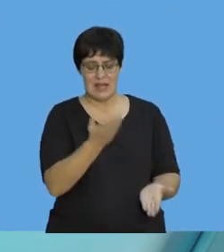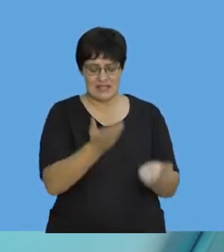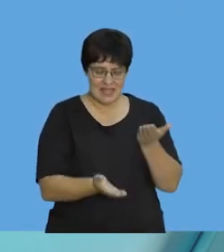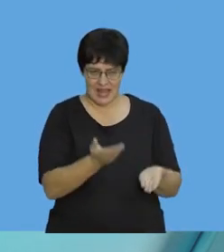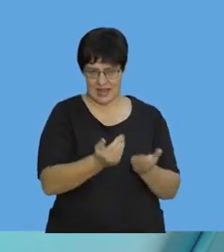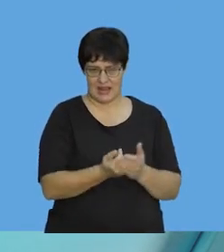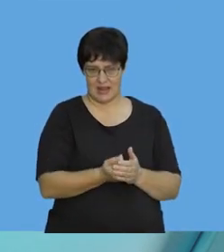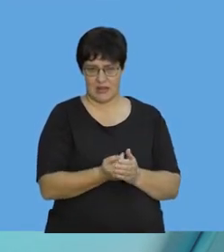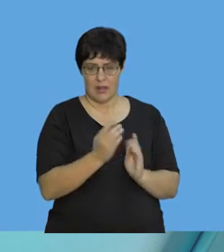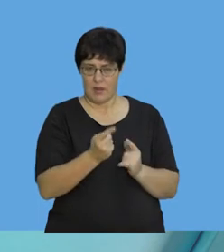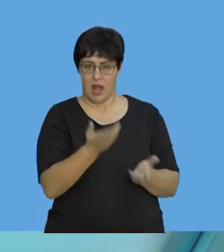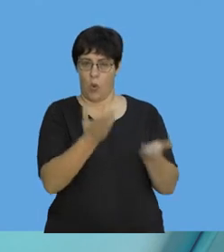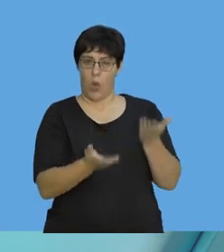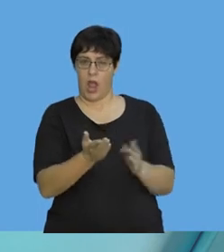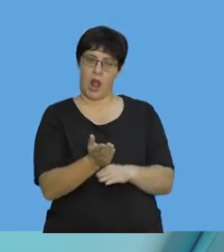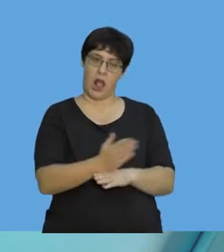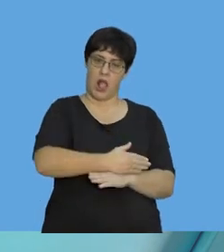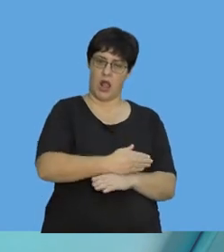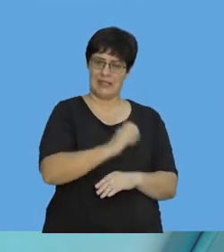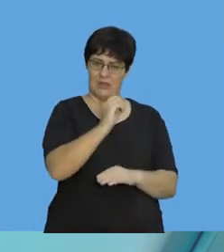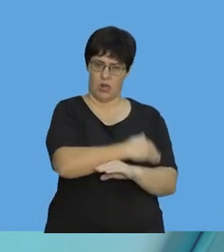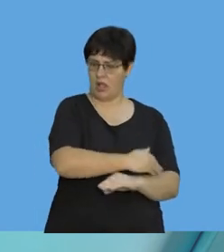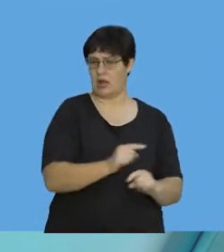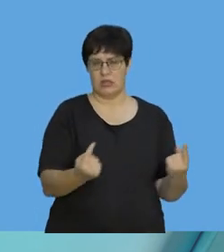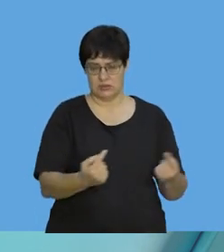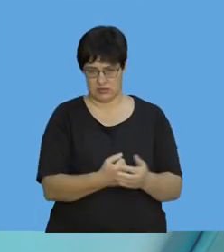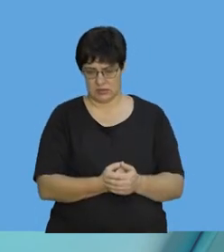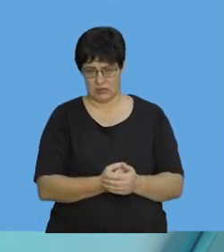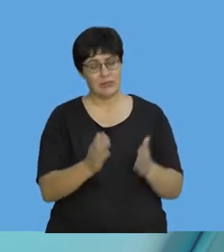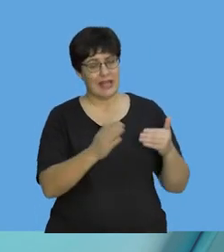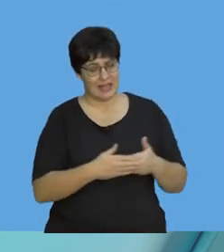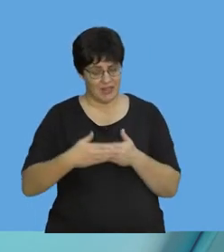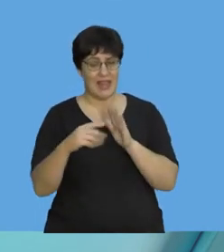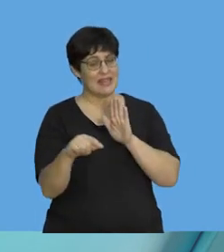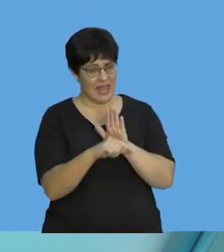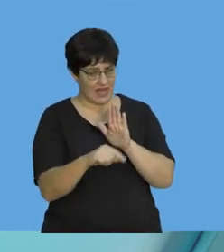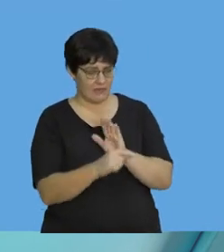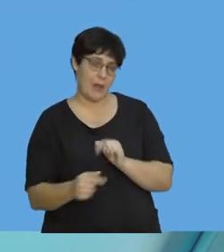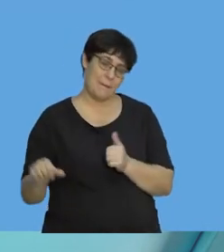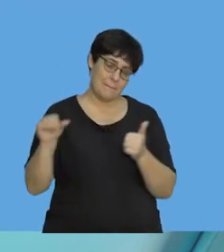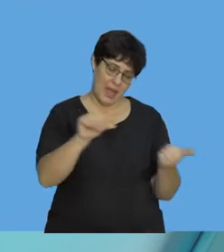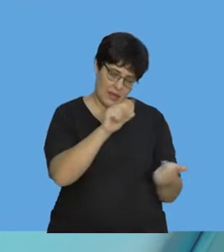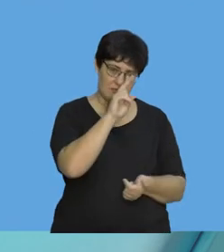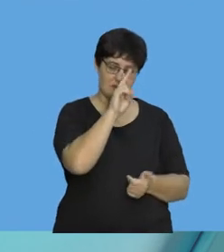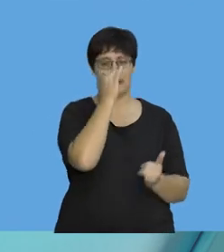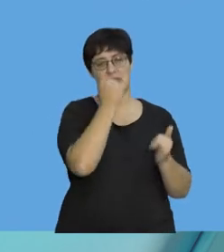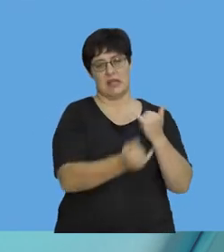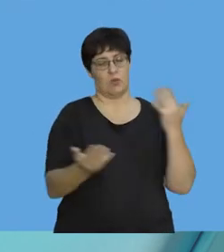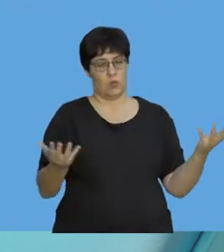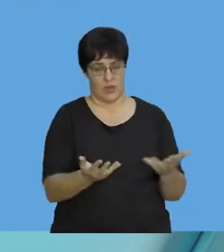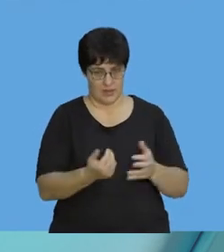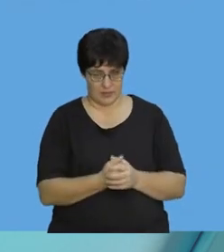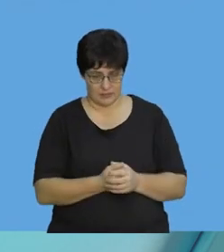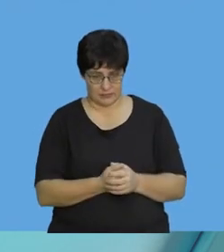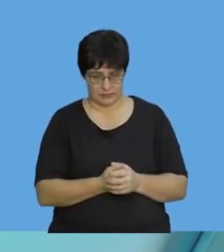scalar. Mass can only be positive. So, be careful. If you get a negative, go look back. You've done something